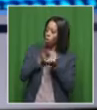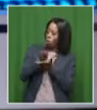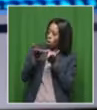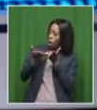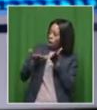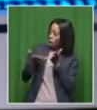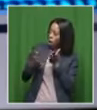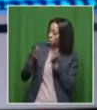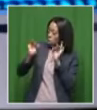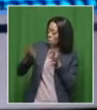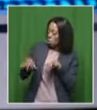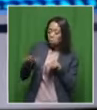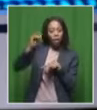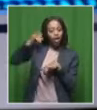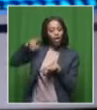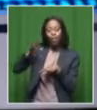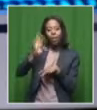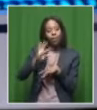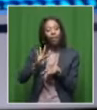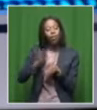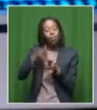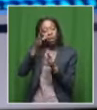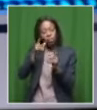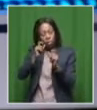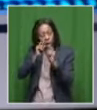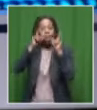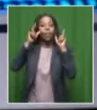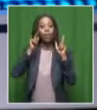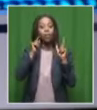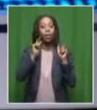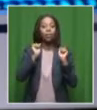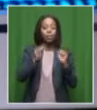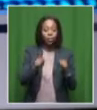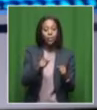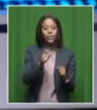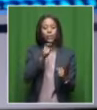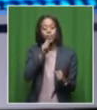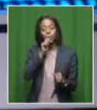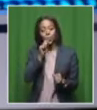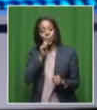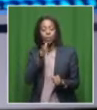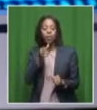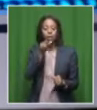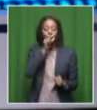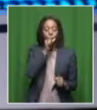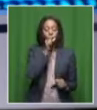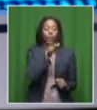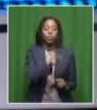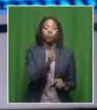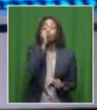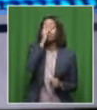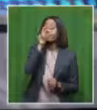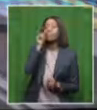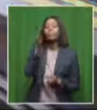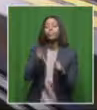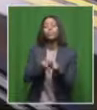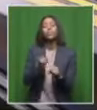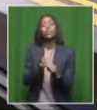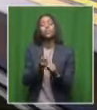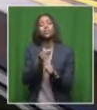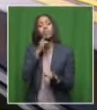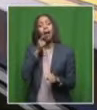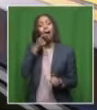when they were educated and informed about the dangers of smoking Hubli Bubli and vaping. Professor, in terms of how